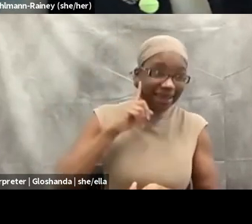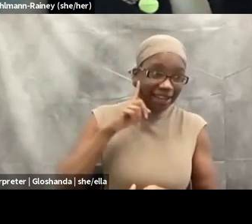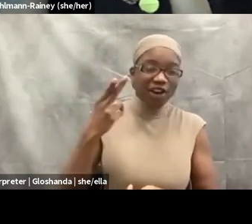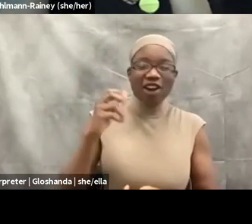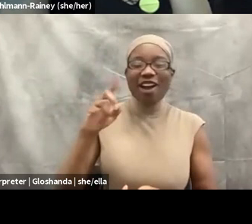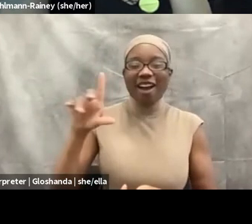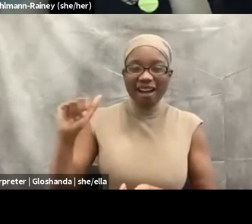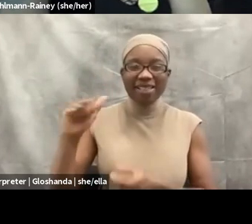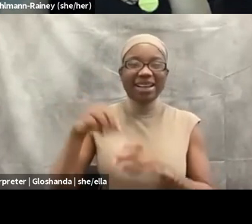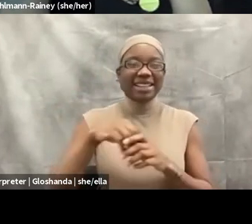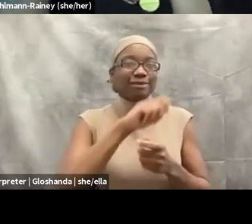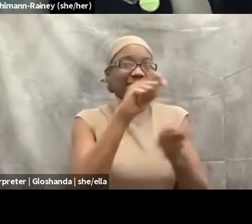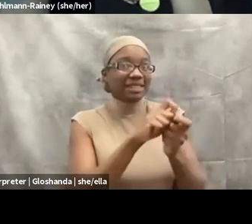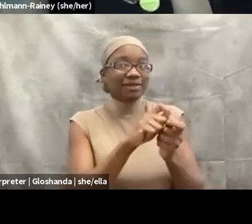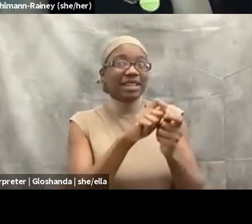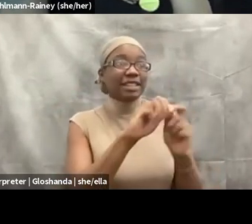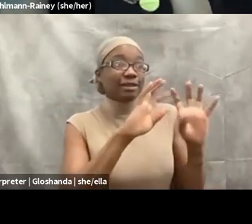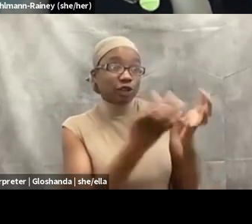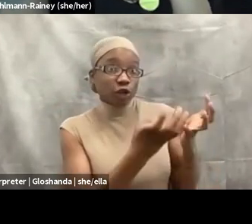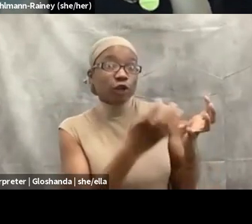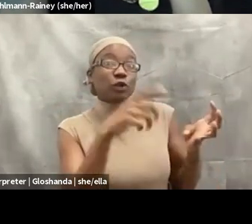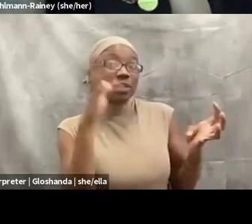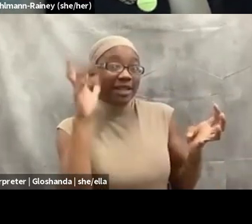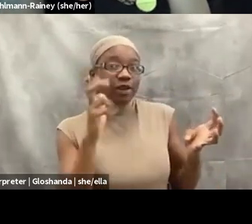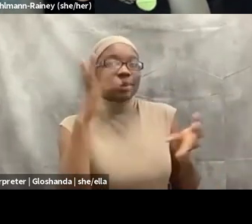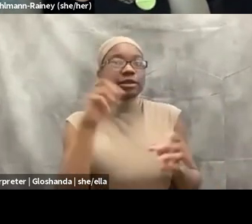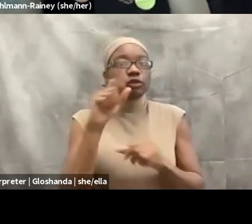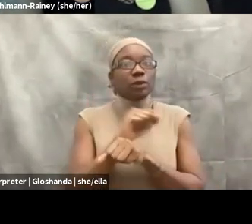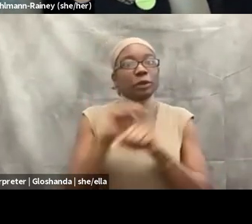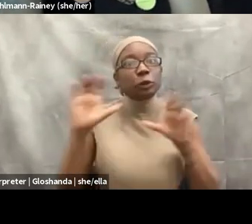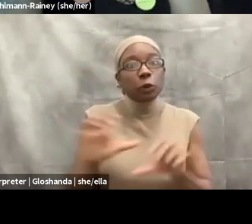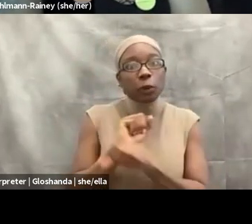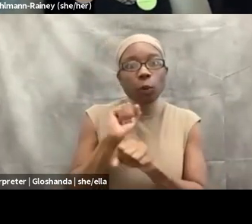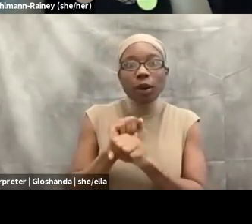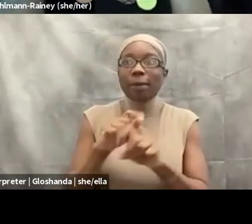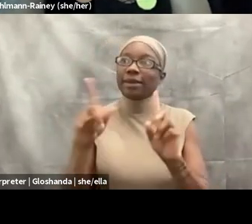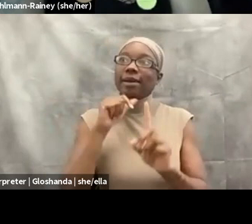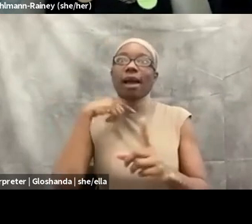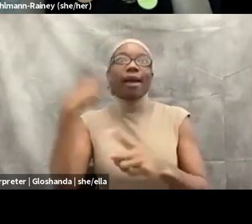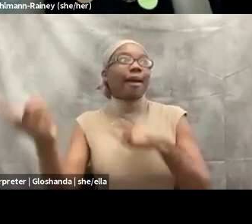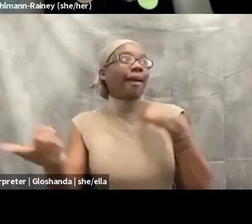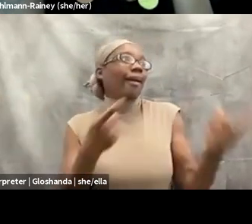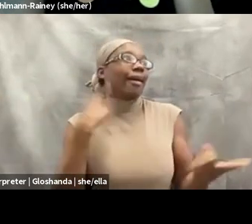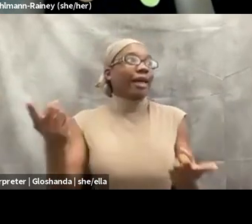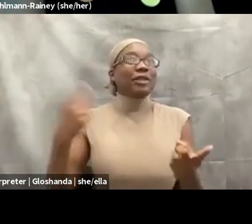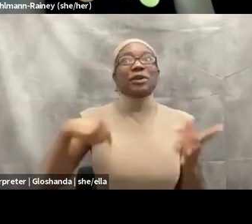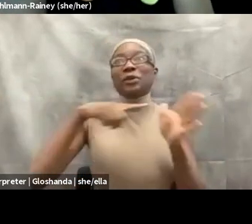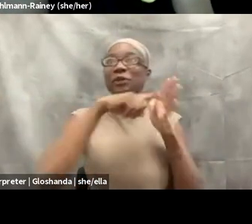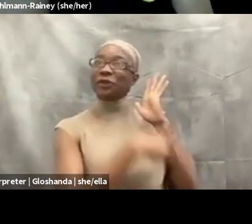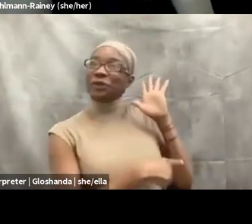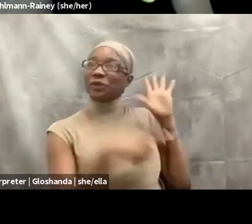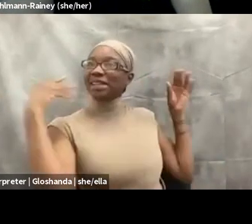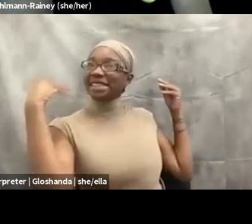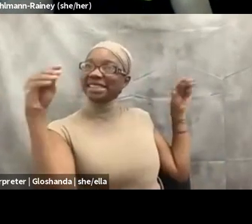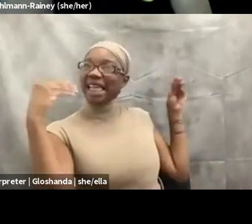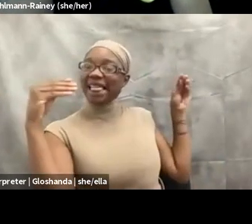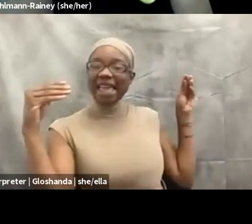in their community. They really are bringing healing justice to their community. They're not going around saying, these are our wares, we are selling them. They are